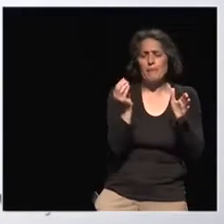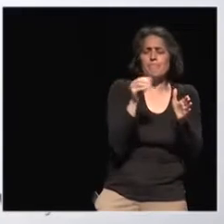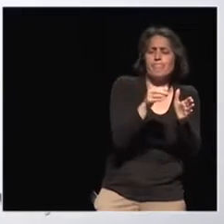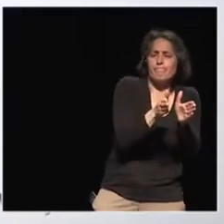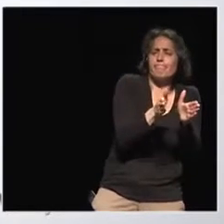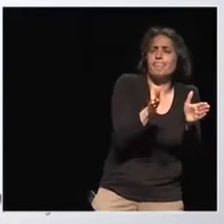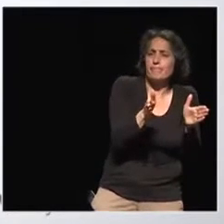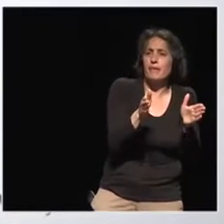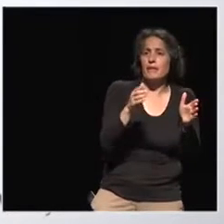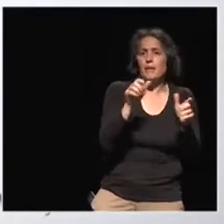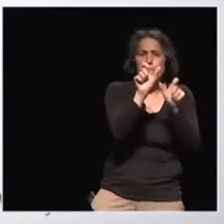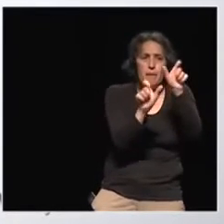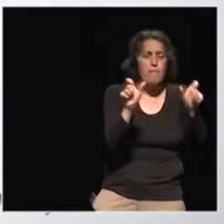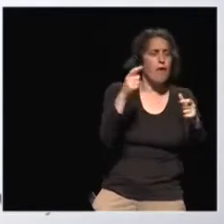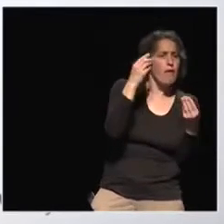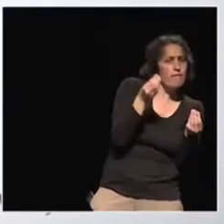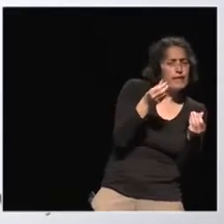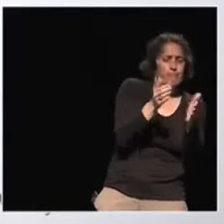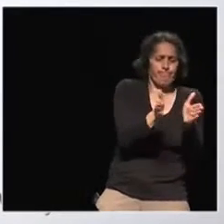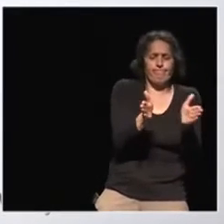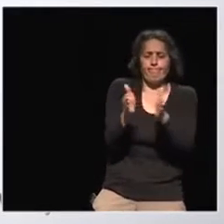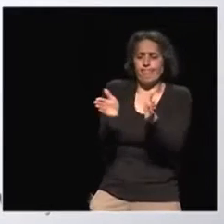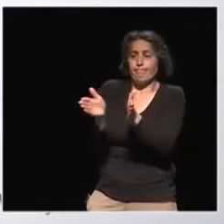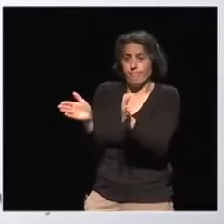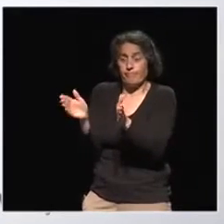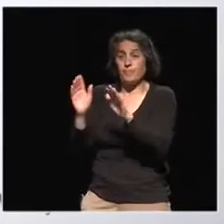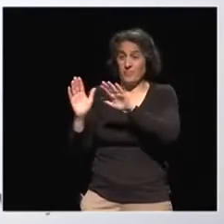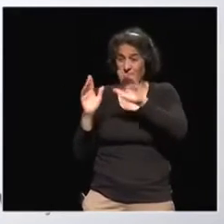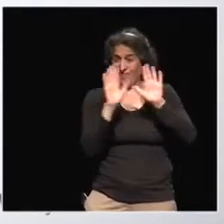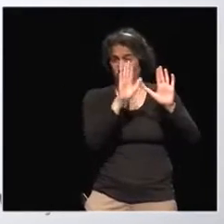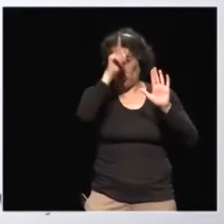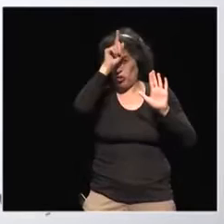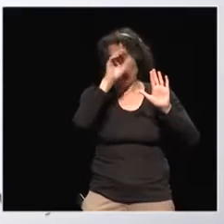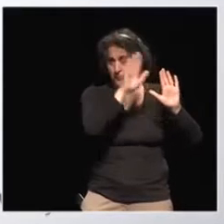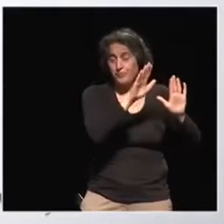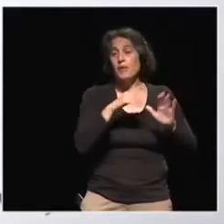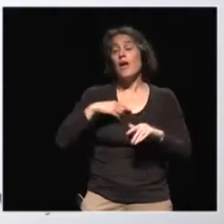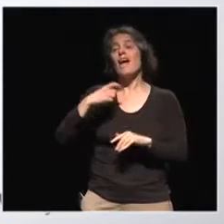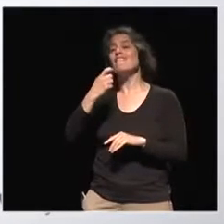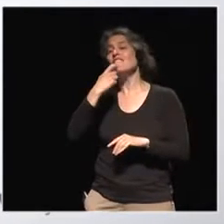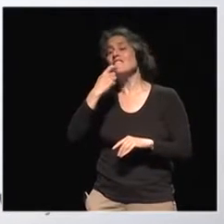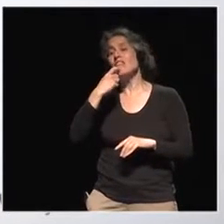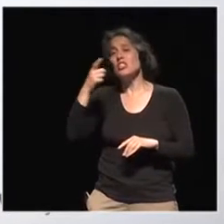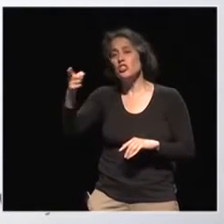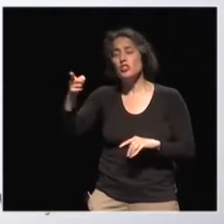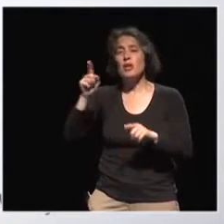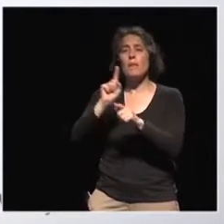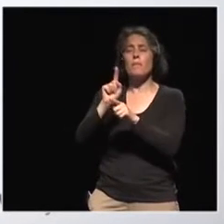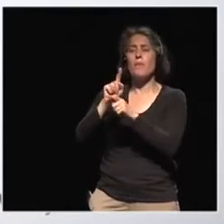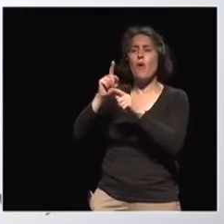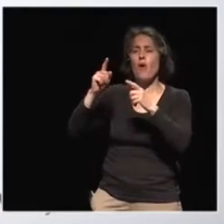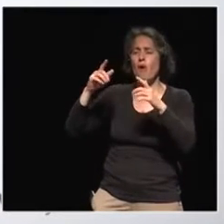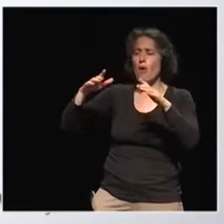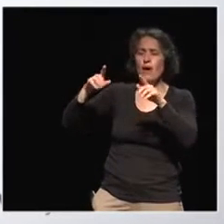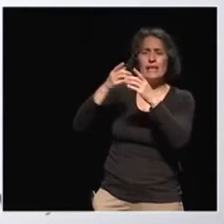an example, climate change. And you can sort of link climate change to mathematics because you need